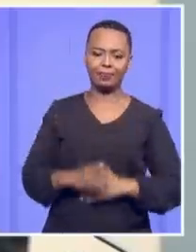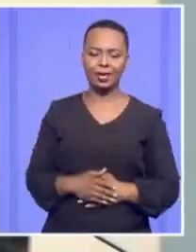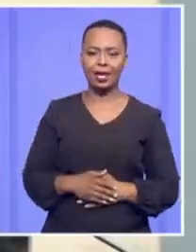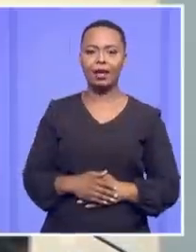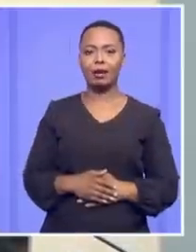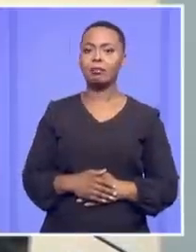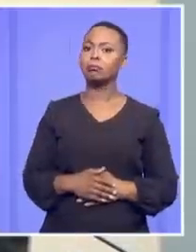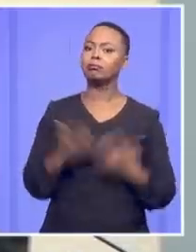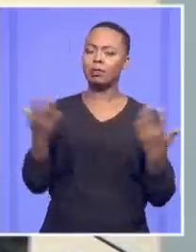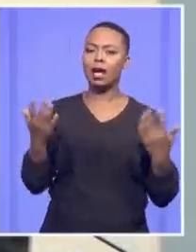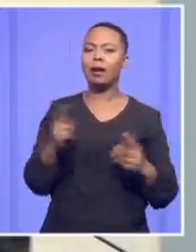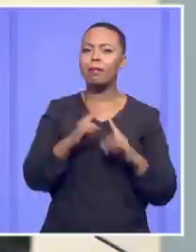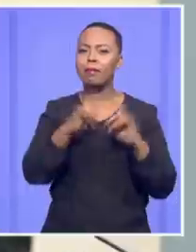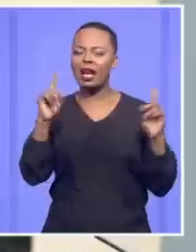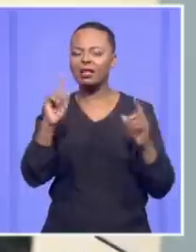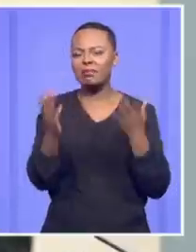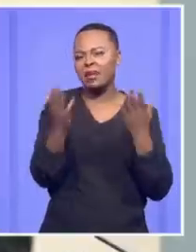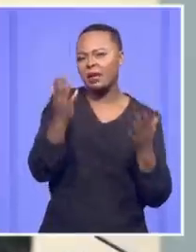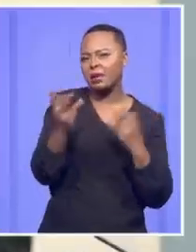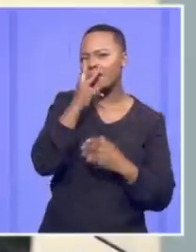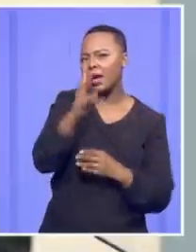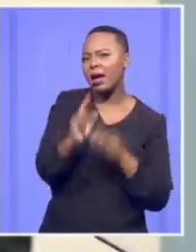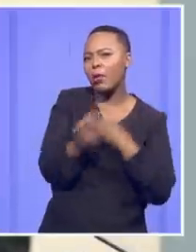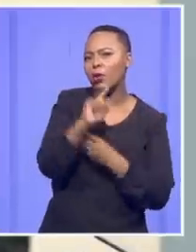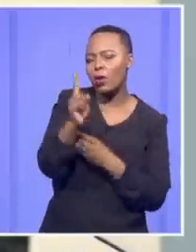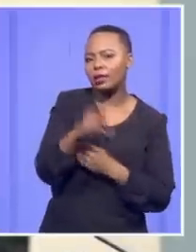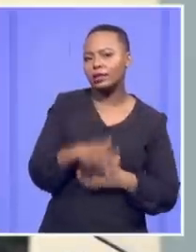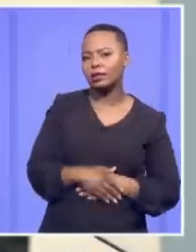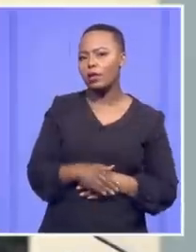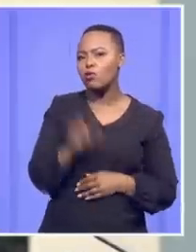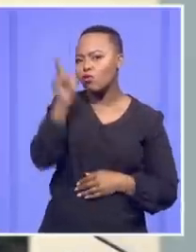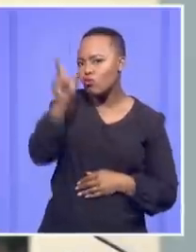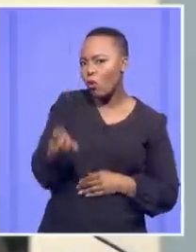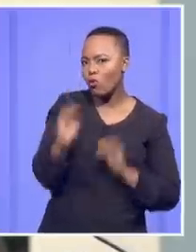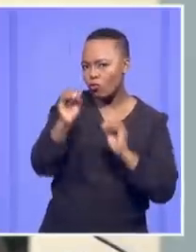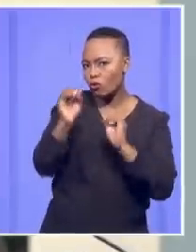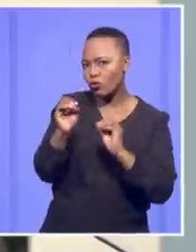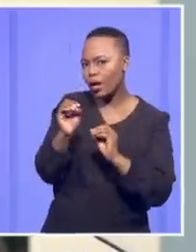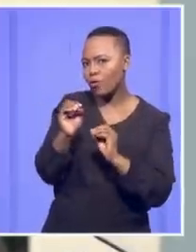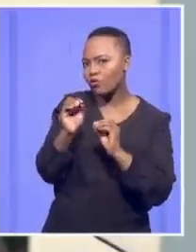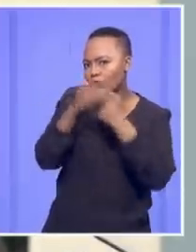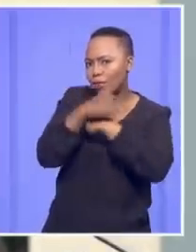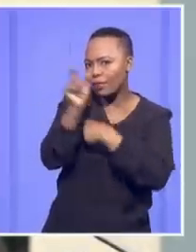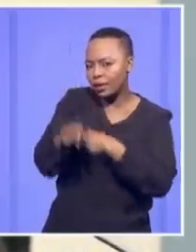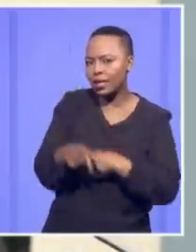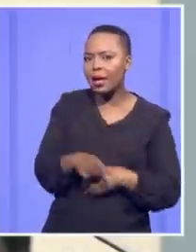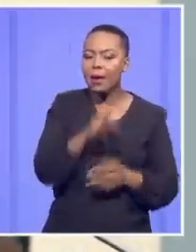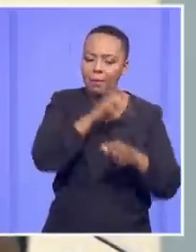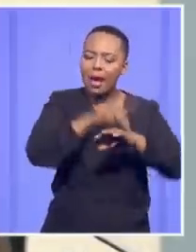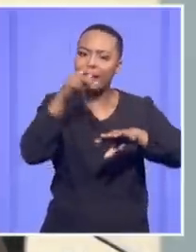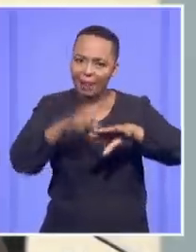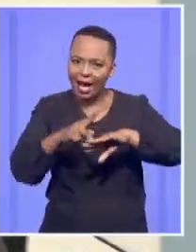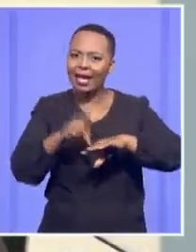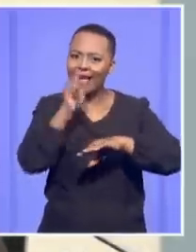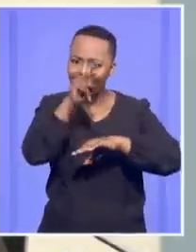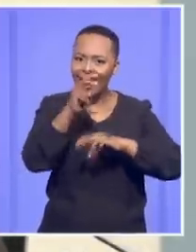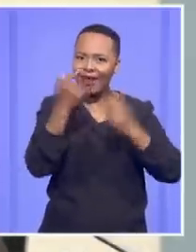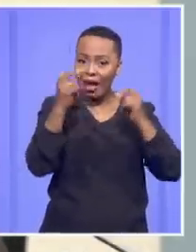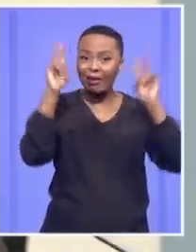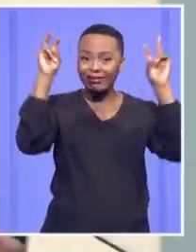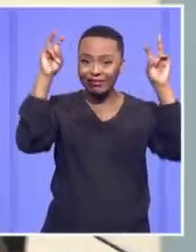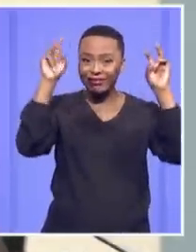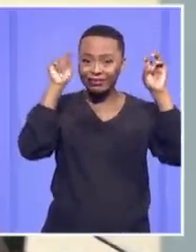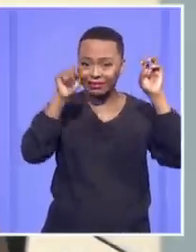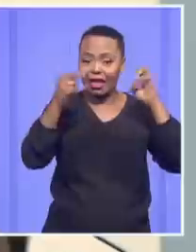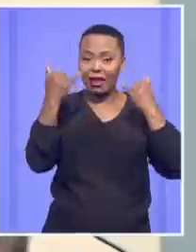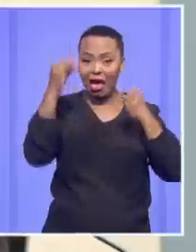been... What seems to have happened here, and it's the elephant in the room, is that pala pala has caused a massive outcry. And so pala pala